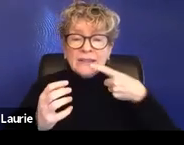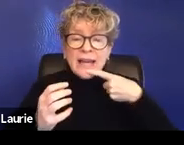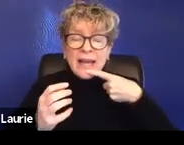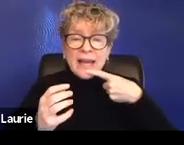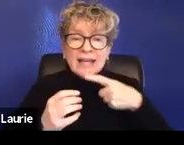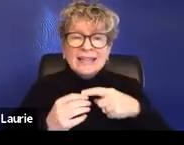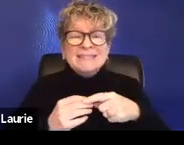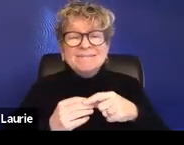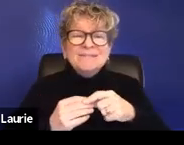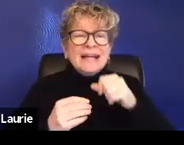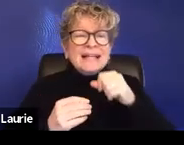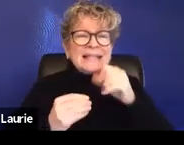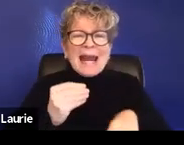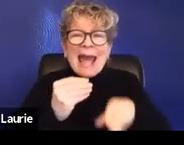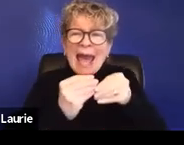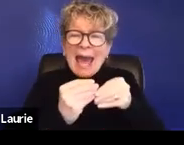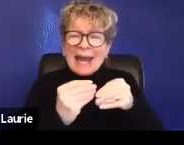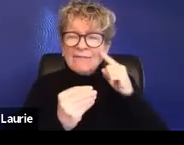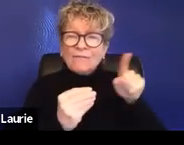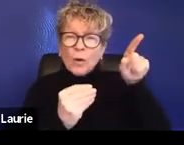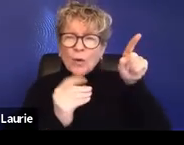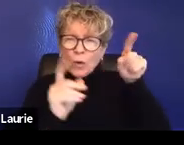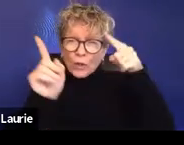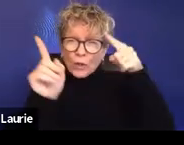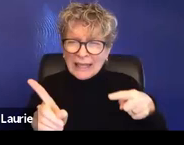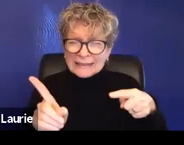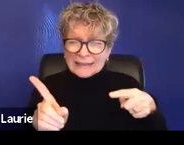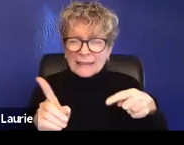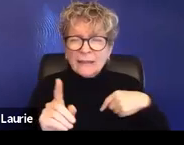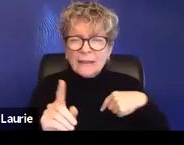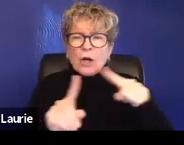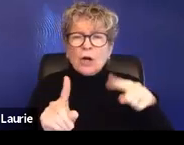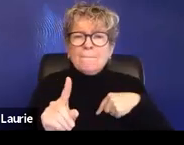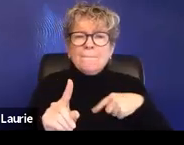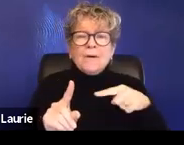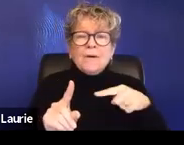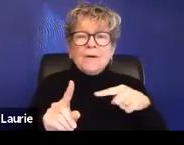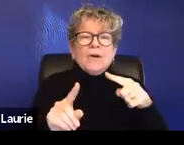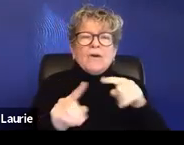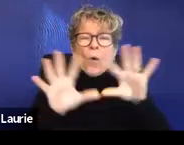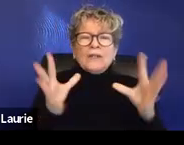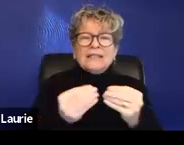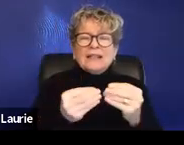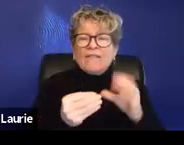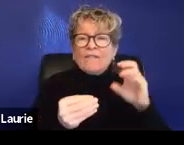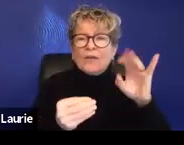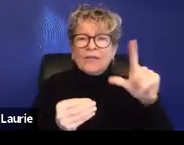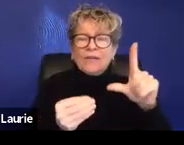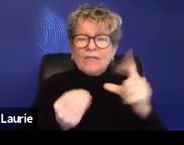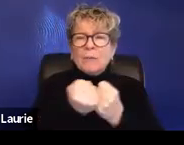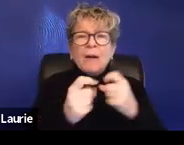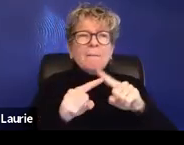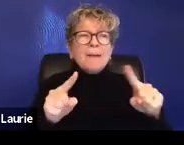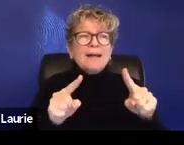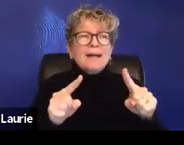really adding to what is on here for a holistic civil support, but I don't really know how you can do advocacy without being holistic because